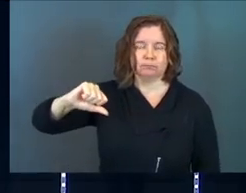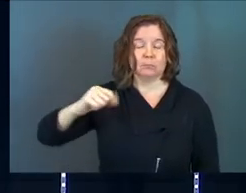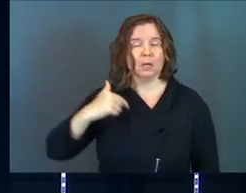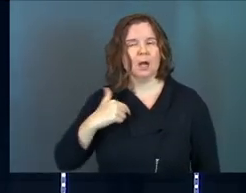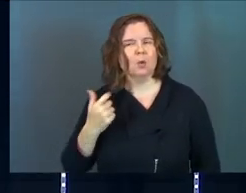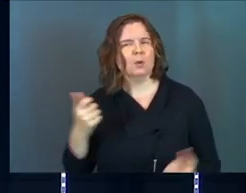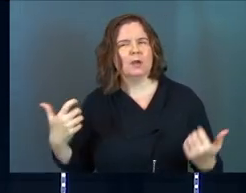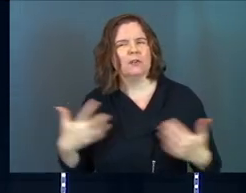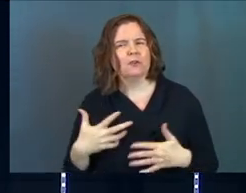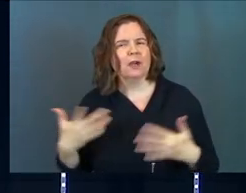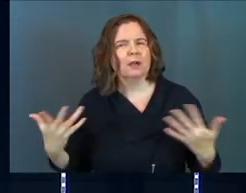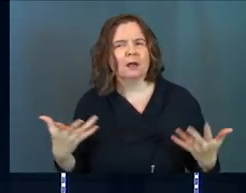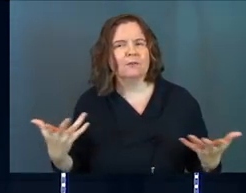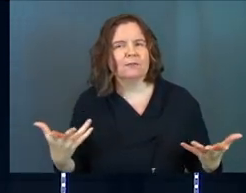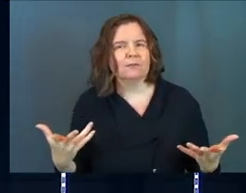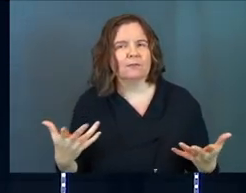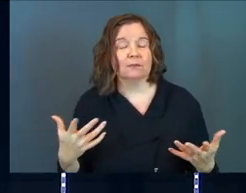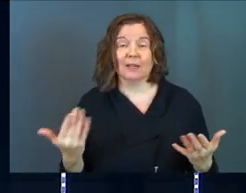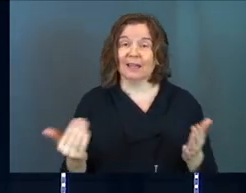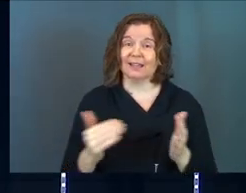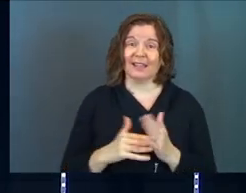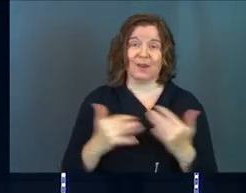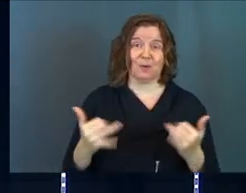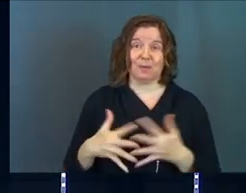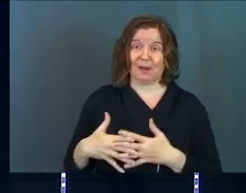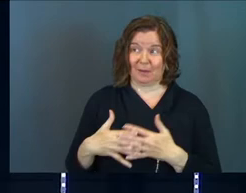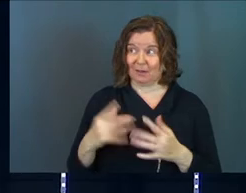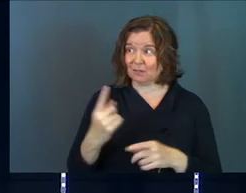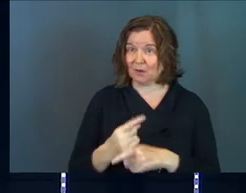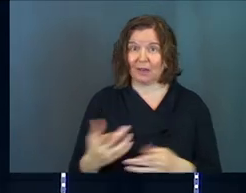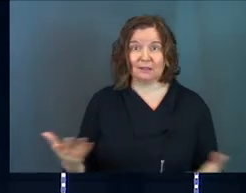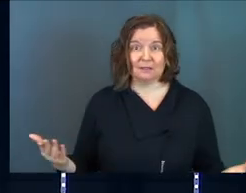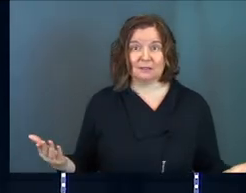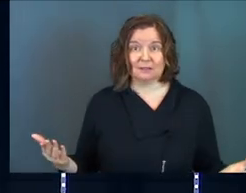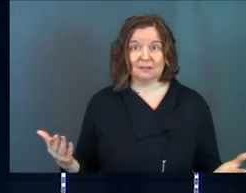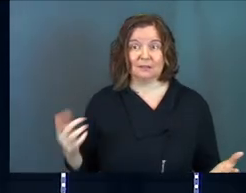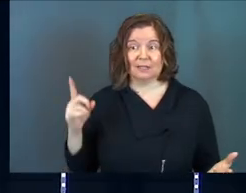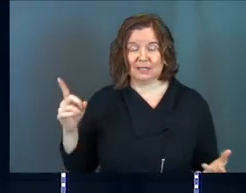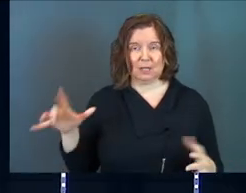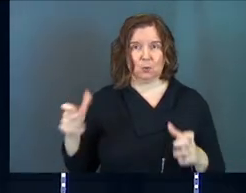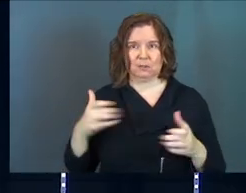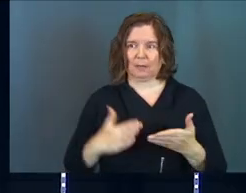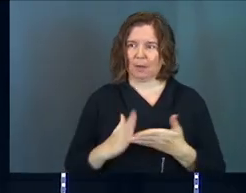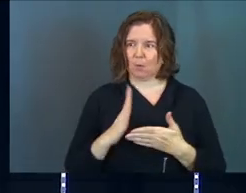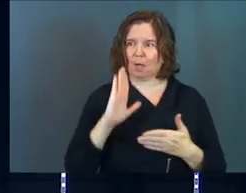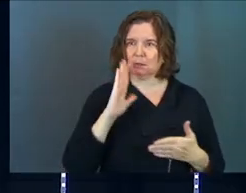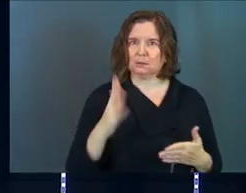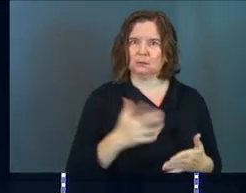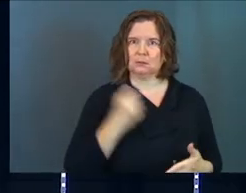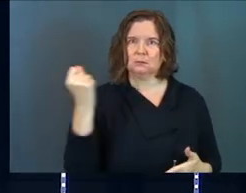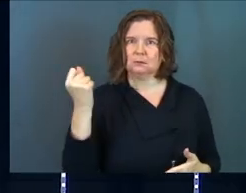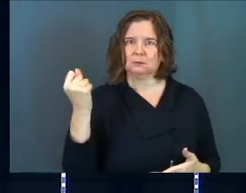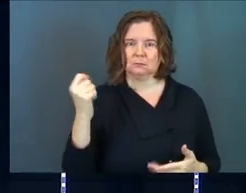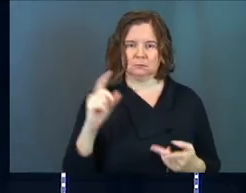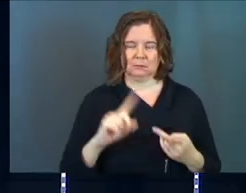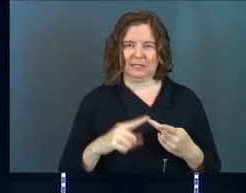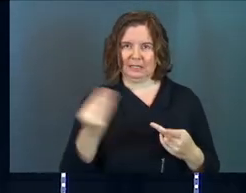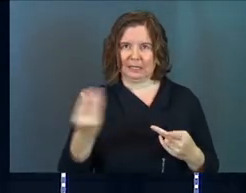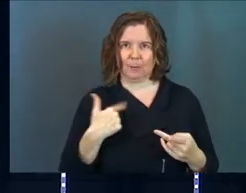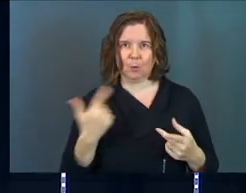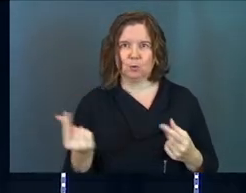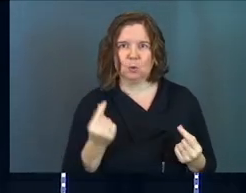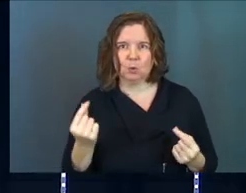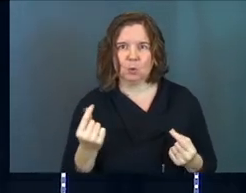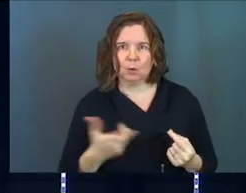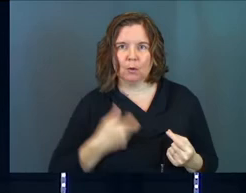And what are we afraid of here? Again, we're modern Americans, are we not? He's going to take my rights away. He's going to tell me what